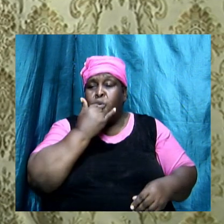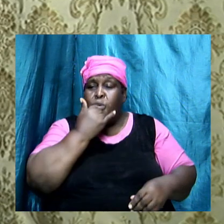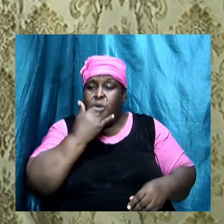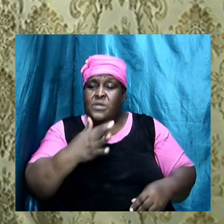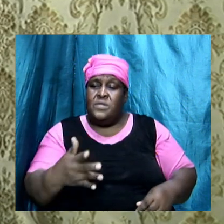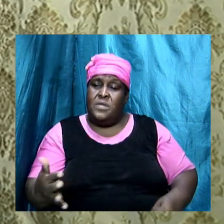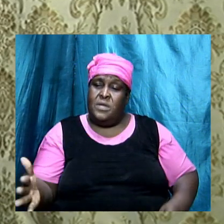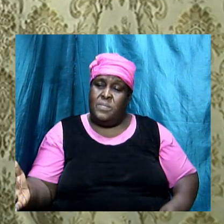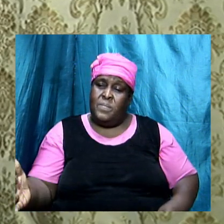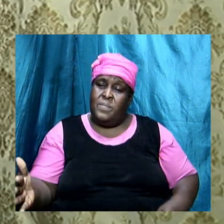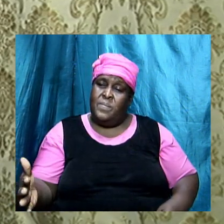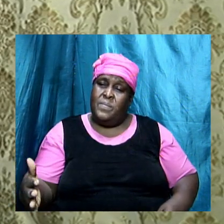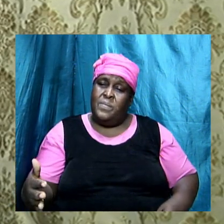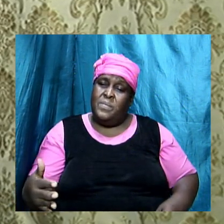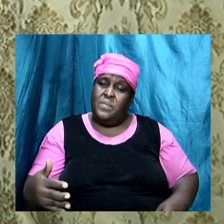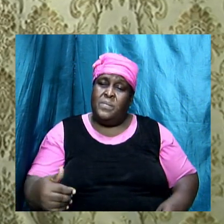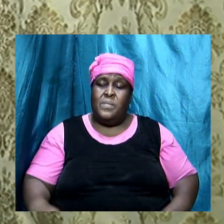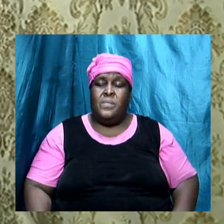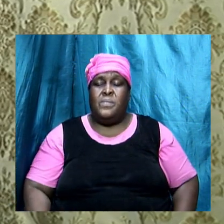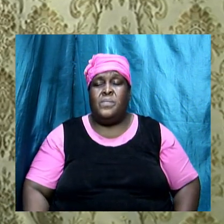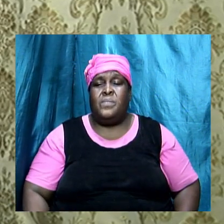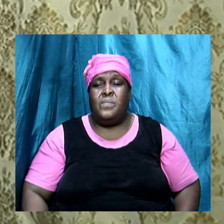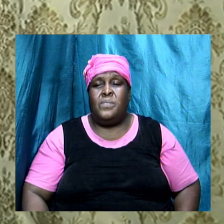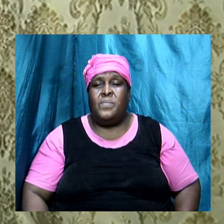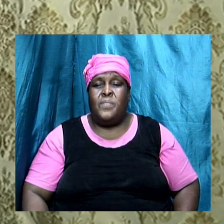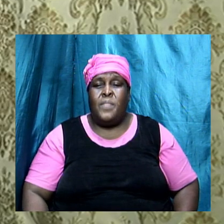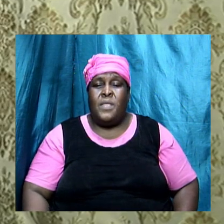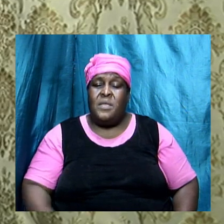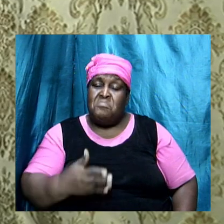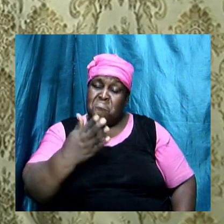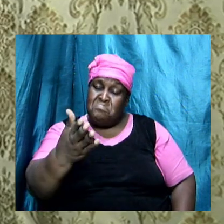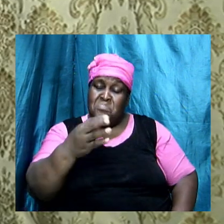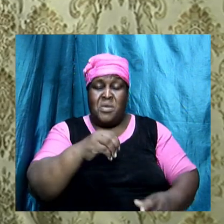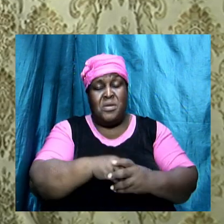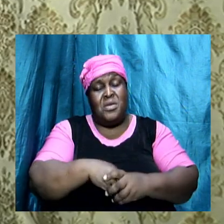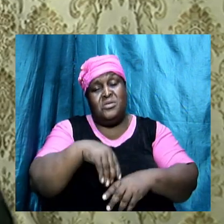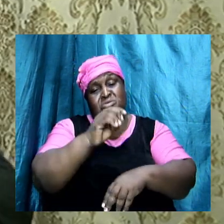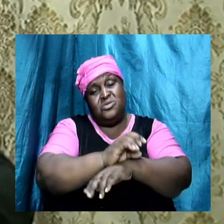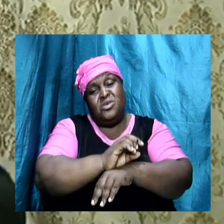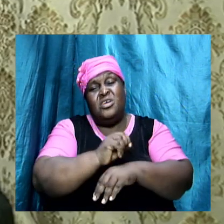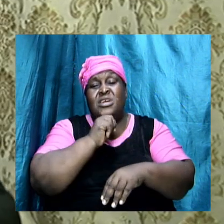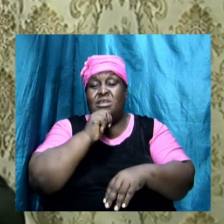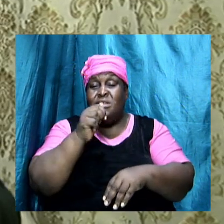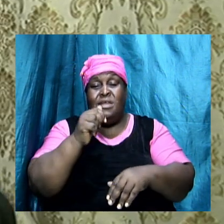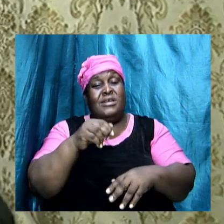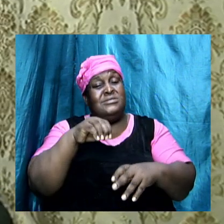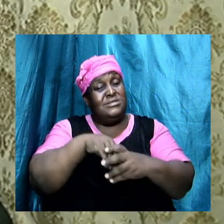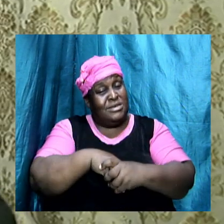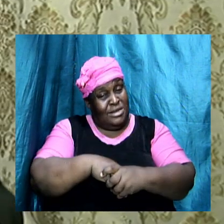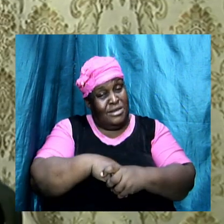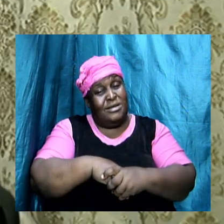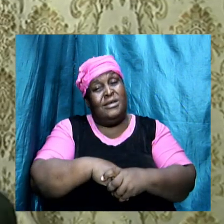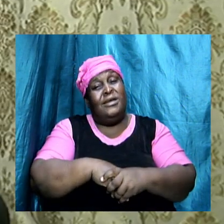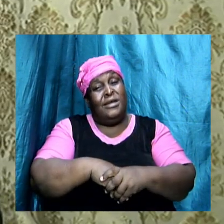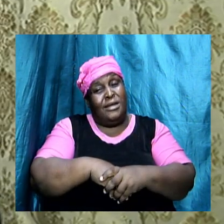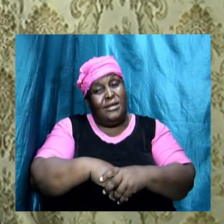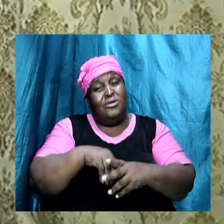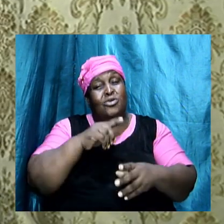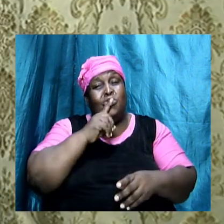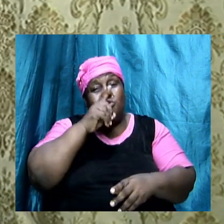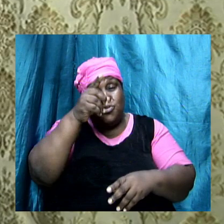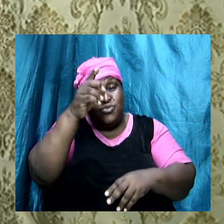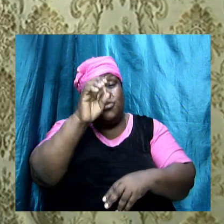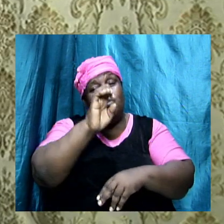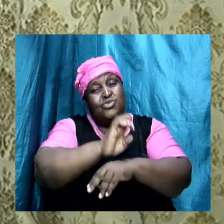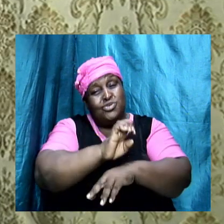And they are in the church, they are not a part of the church, but they come and they sit down, and they come and they worship.